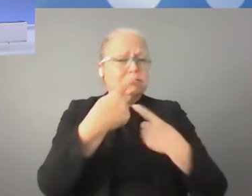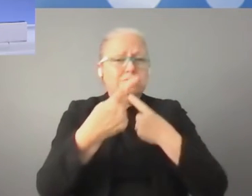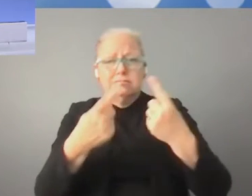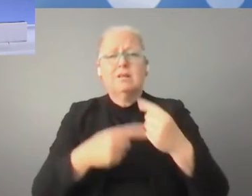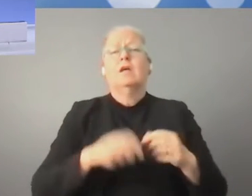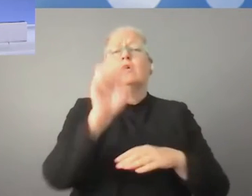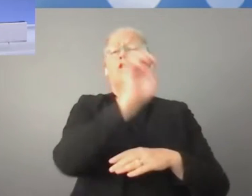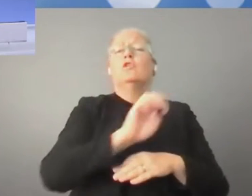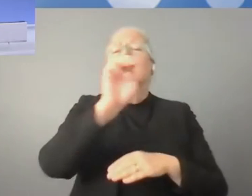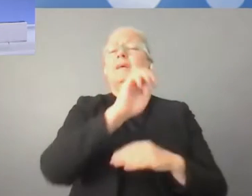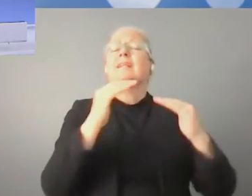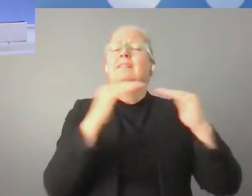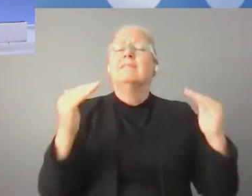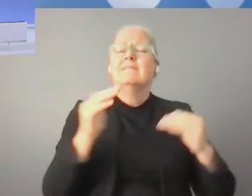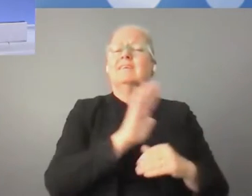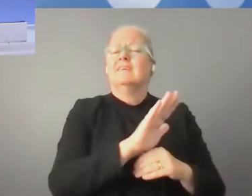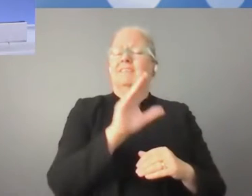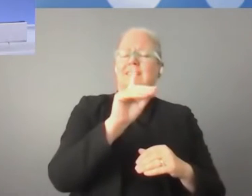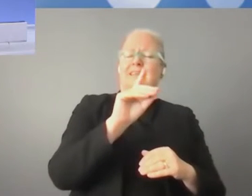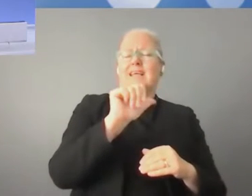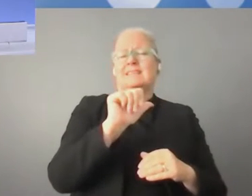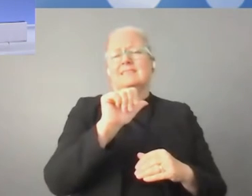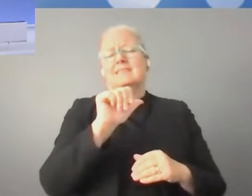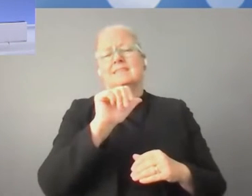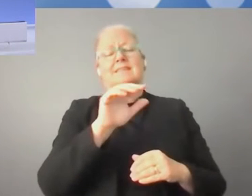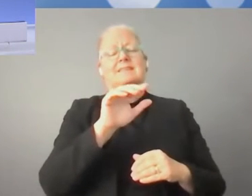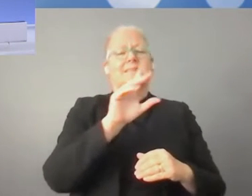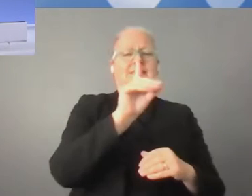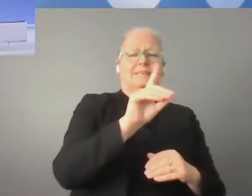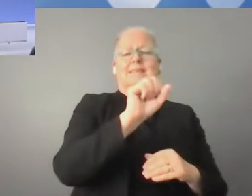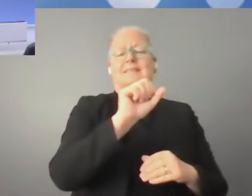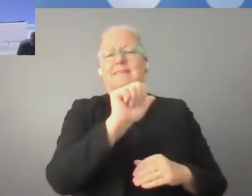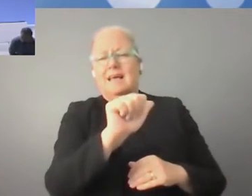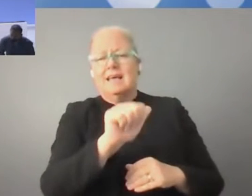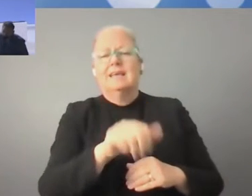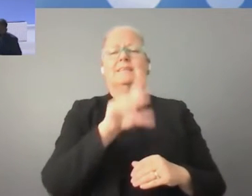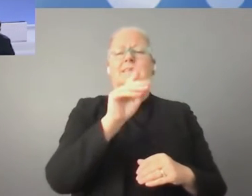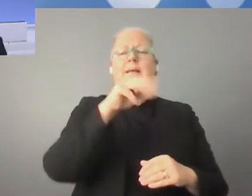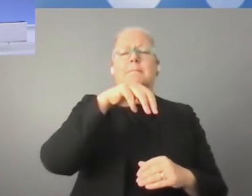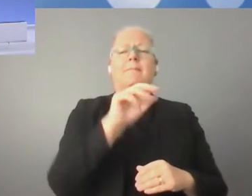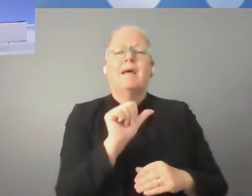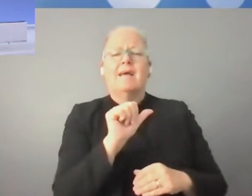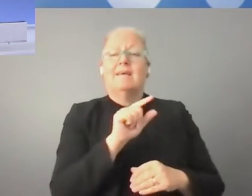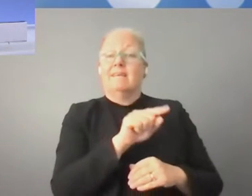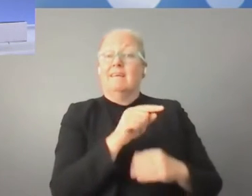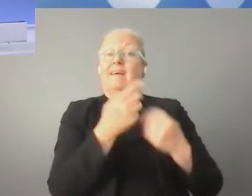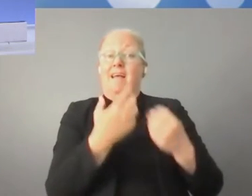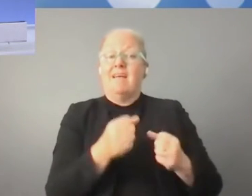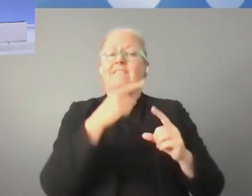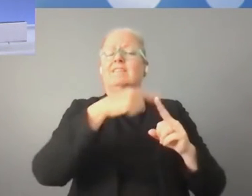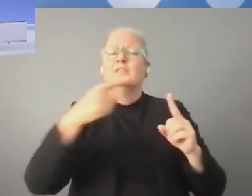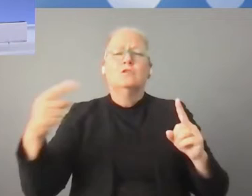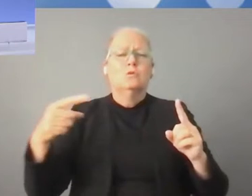acts like DSA, DMA, Digital Market Act, Digital Services Act, concerning also discussions on the platforms and the